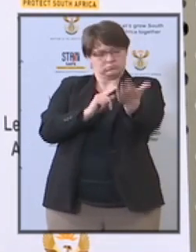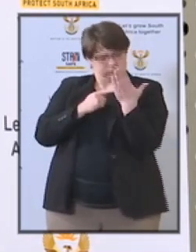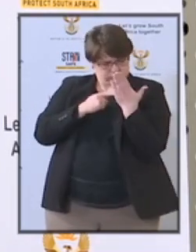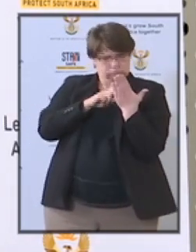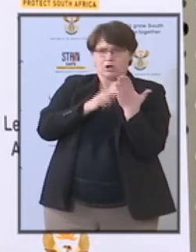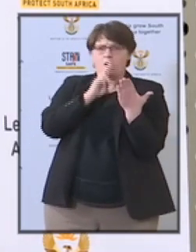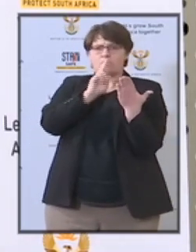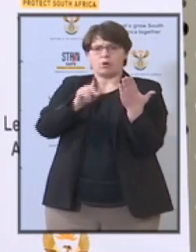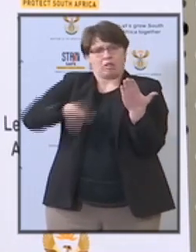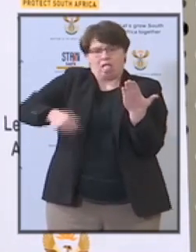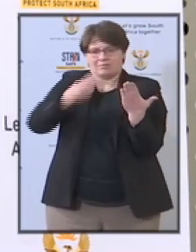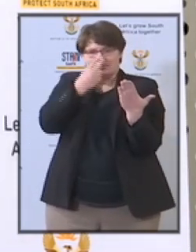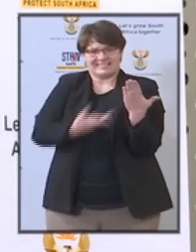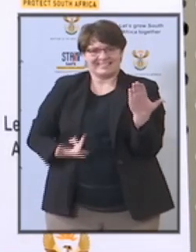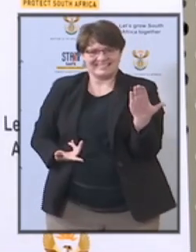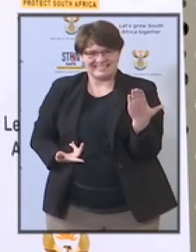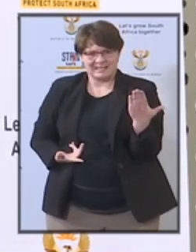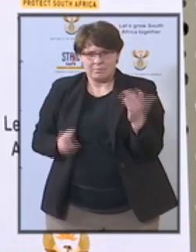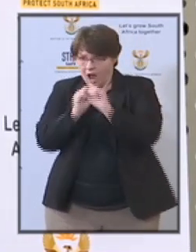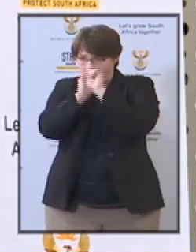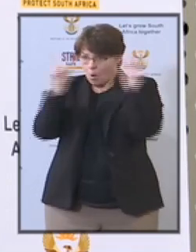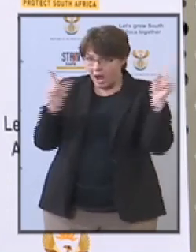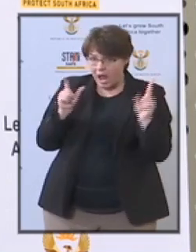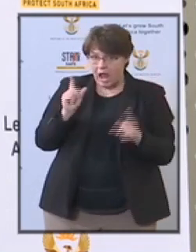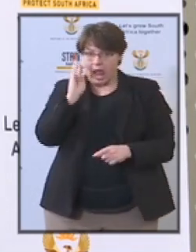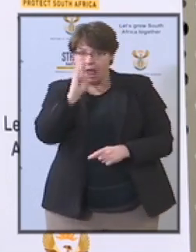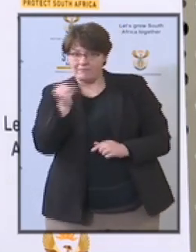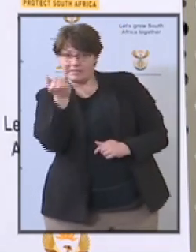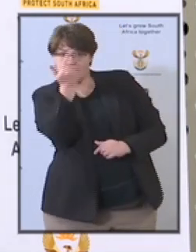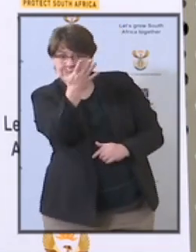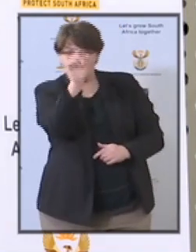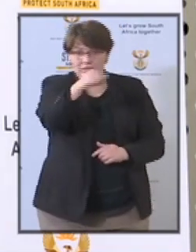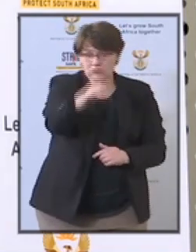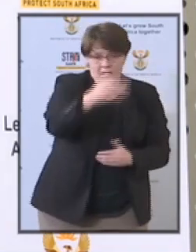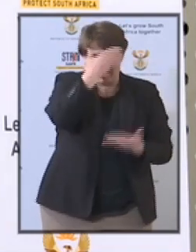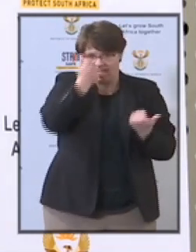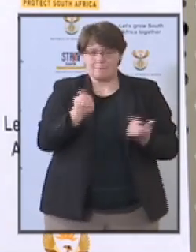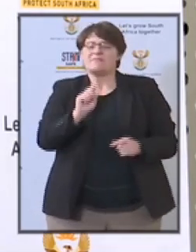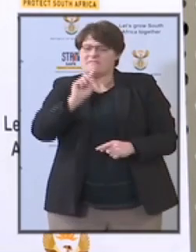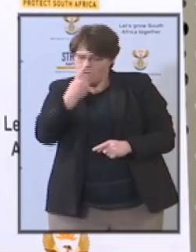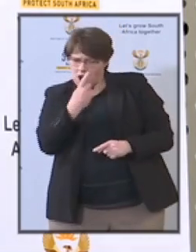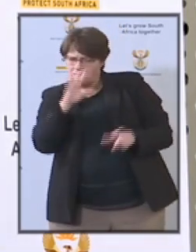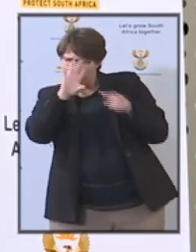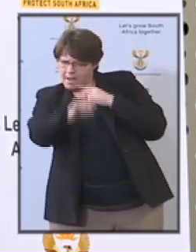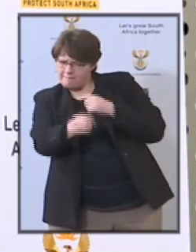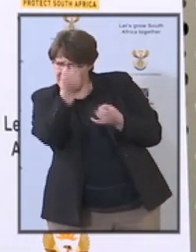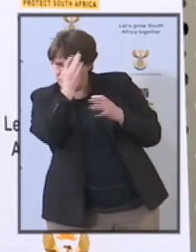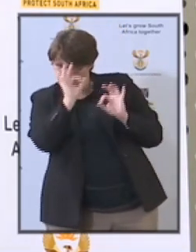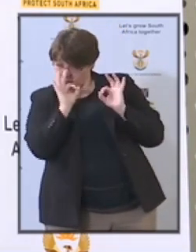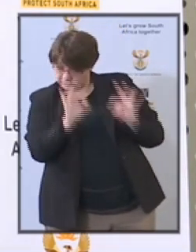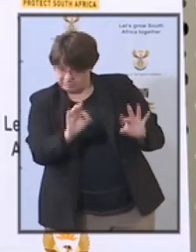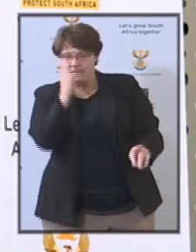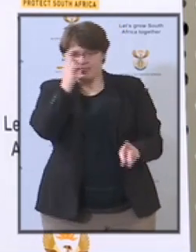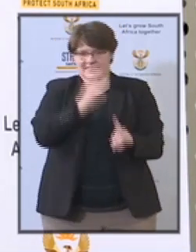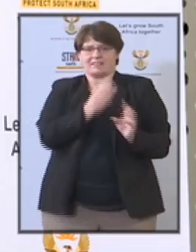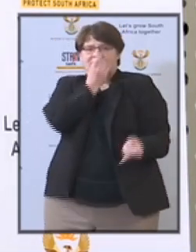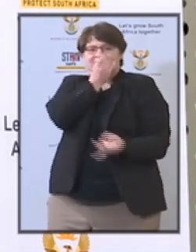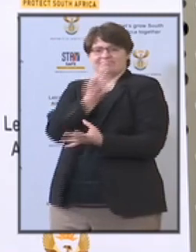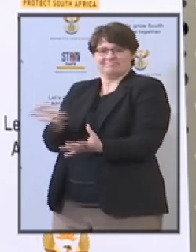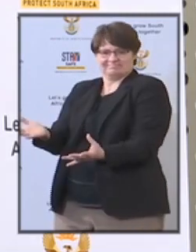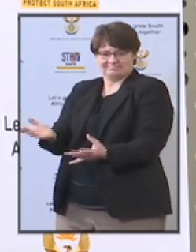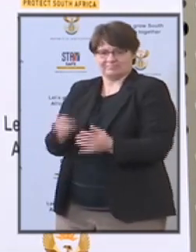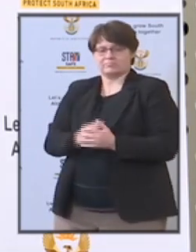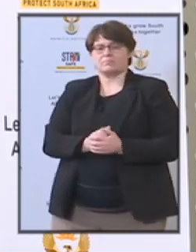seen or i'm not aware whether it has been submitted or not we will verify then whether we have looked